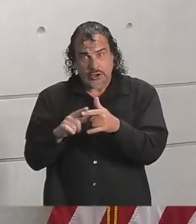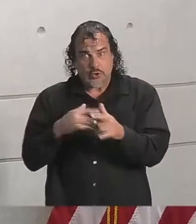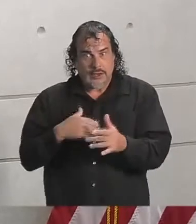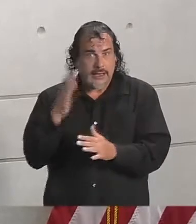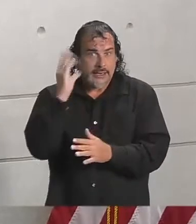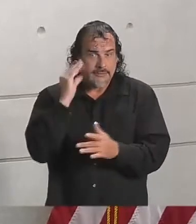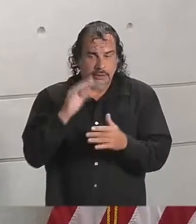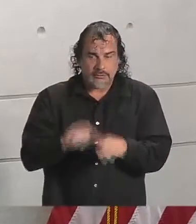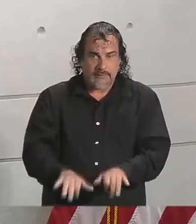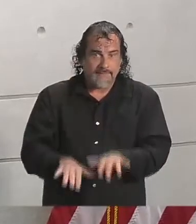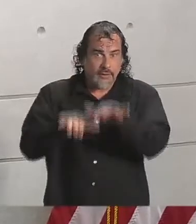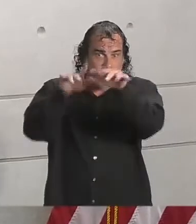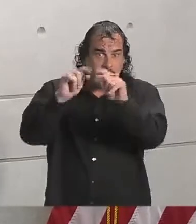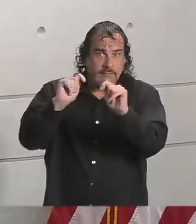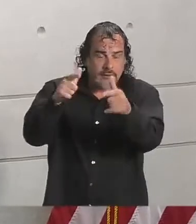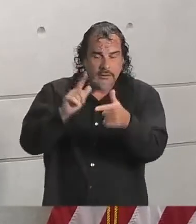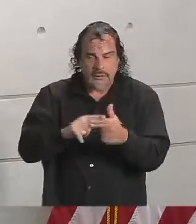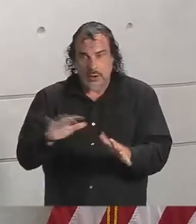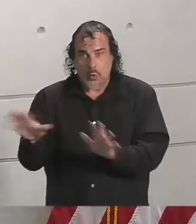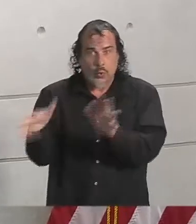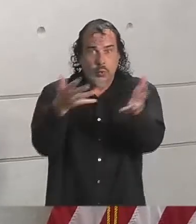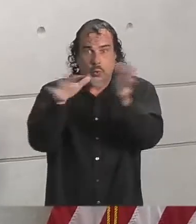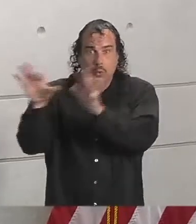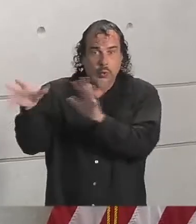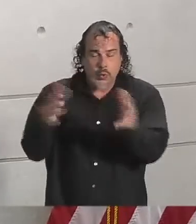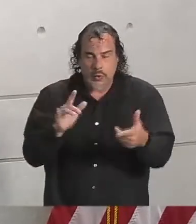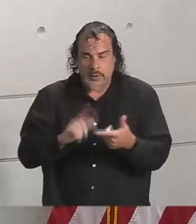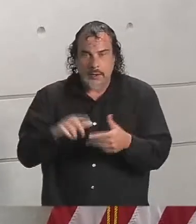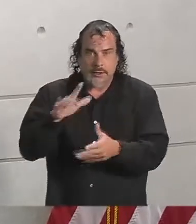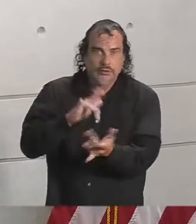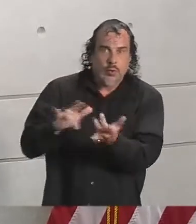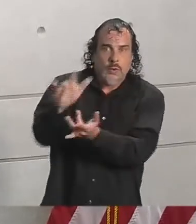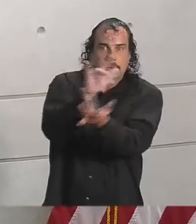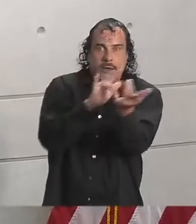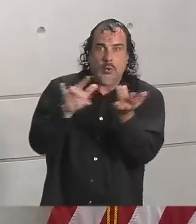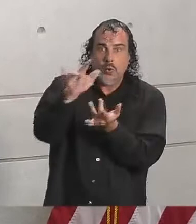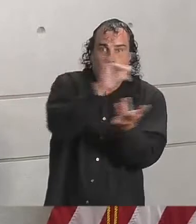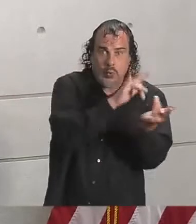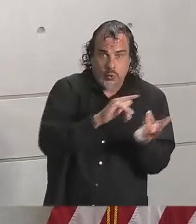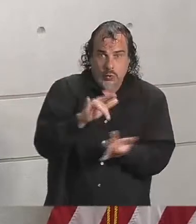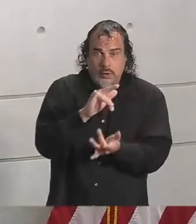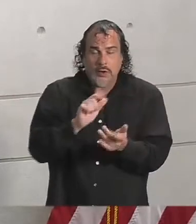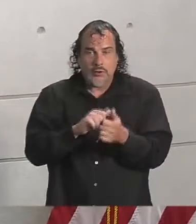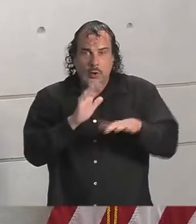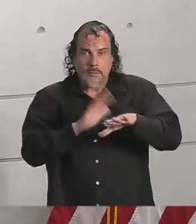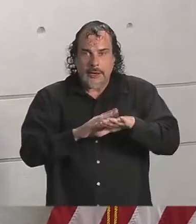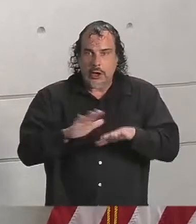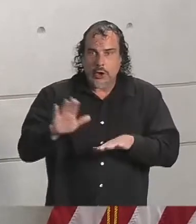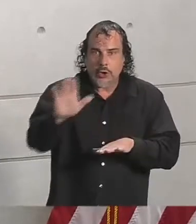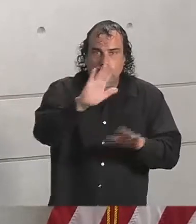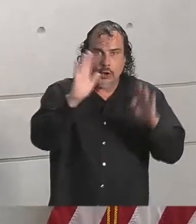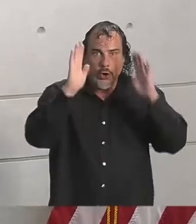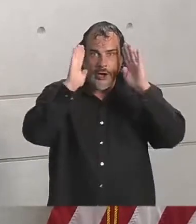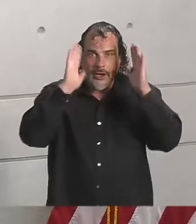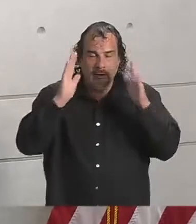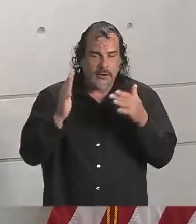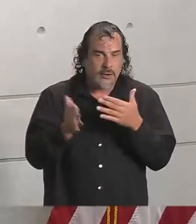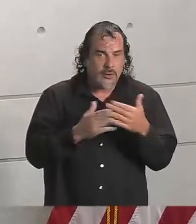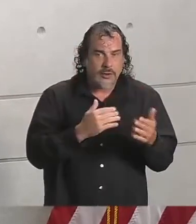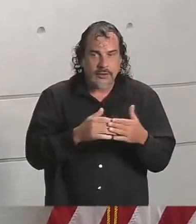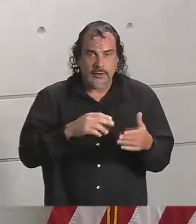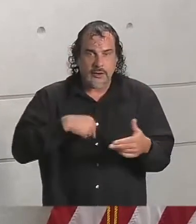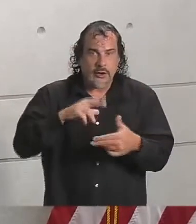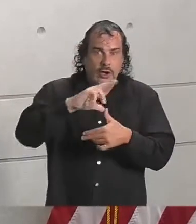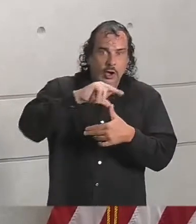conditions of flash flooding, wind gusts, and tornadoes. So pay attention to your areas, whether you fall into a hurricane